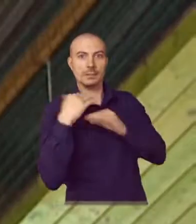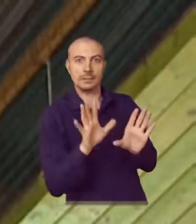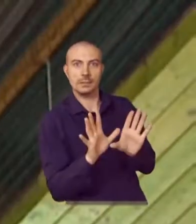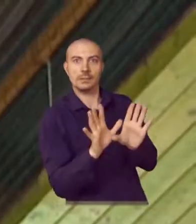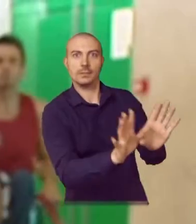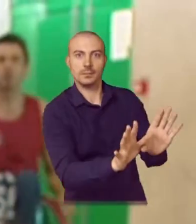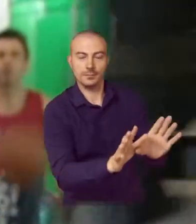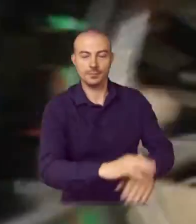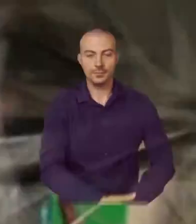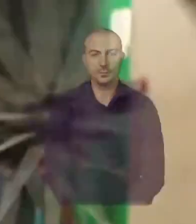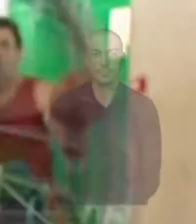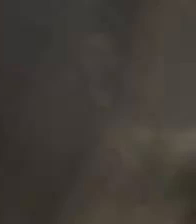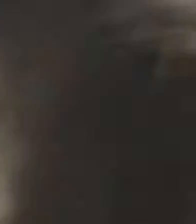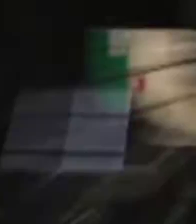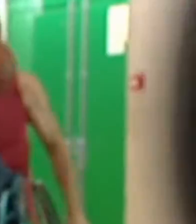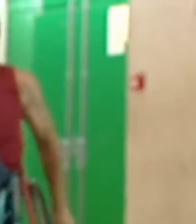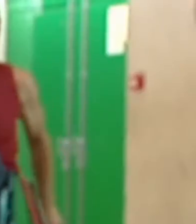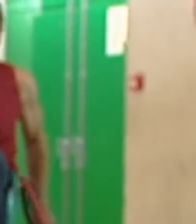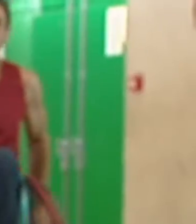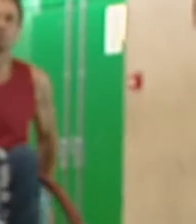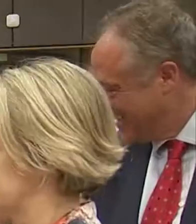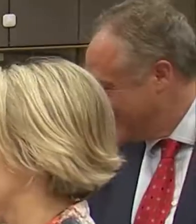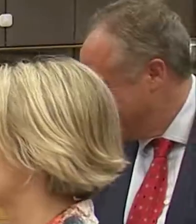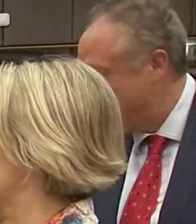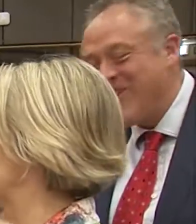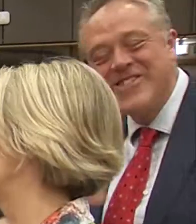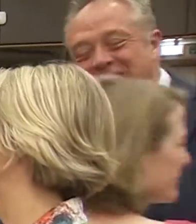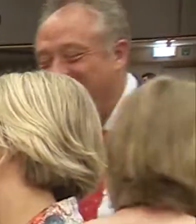a private health-related issue for users with disabilities only.